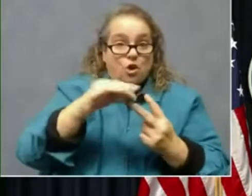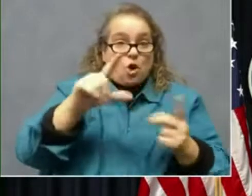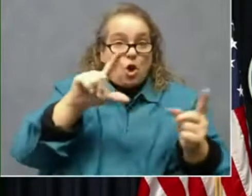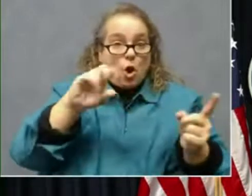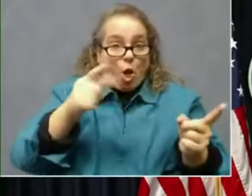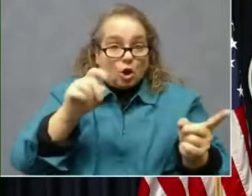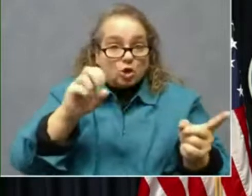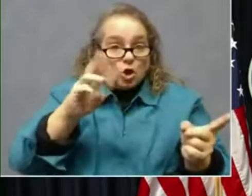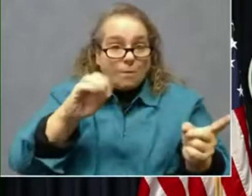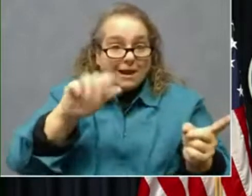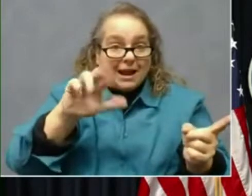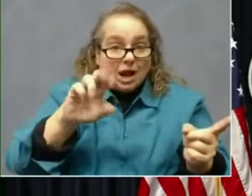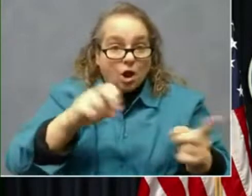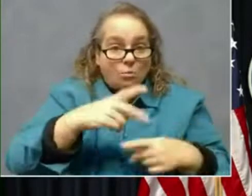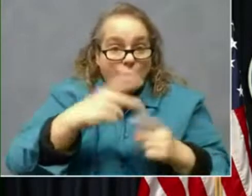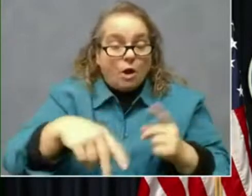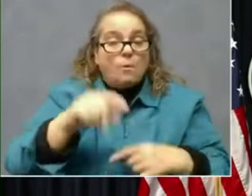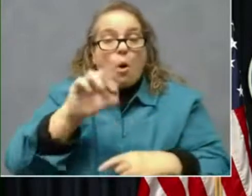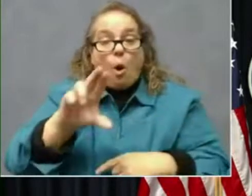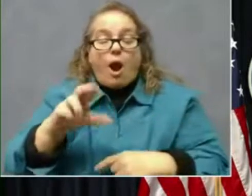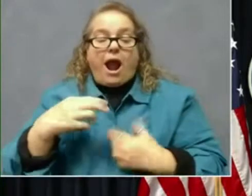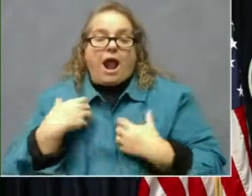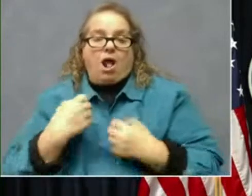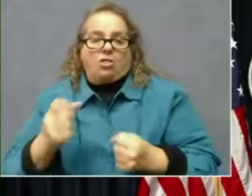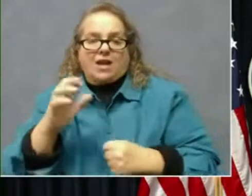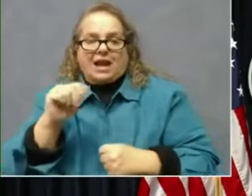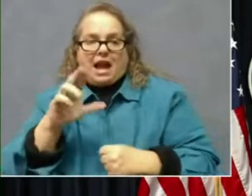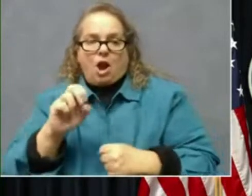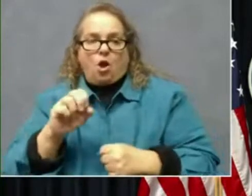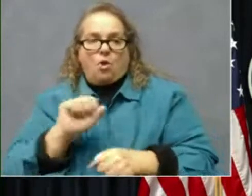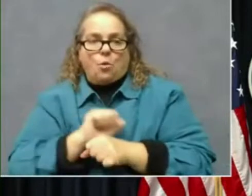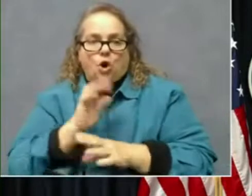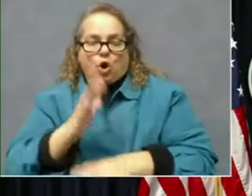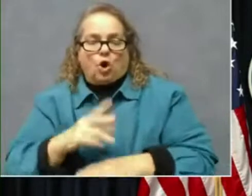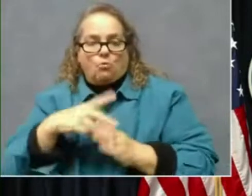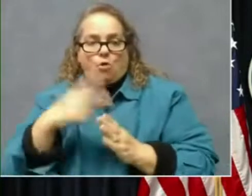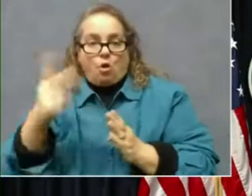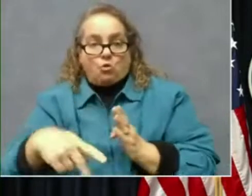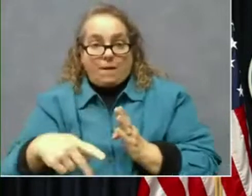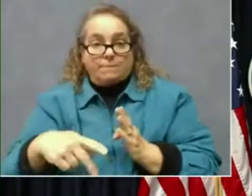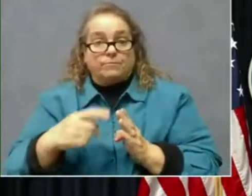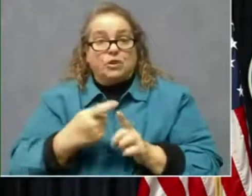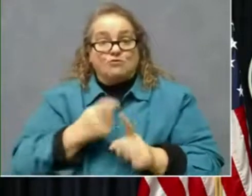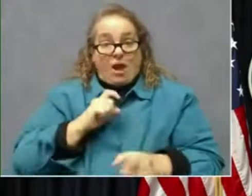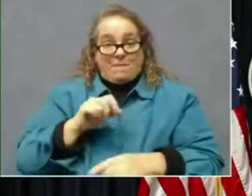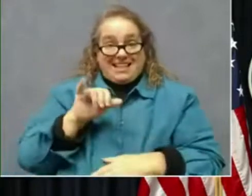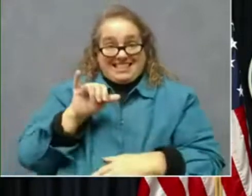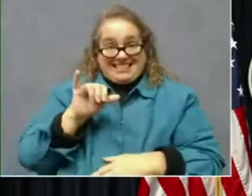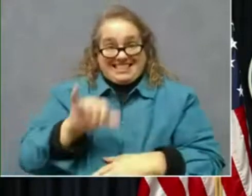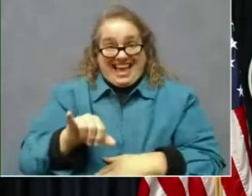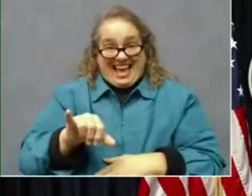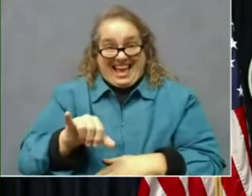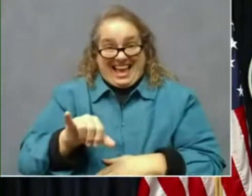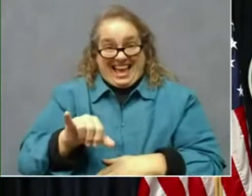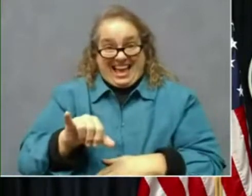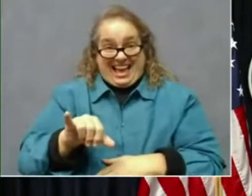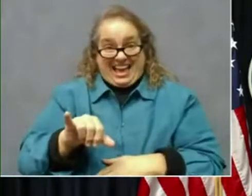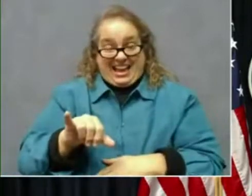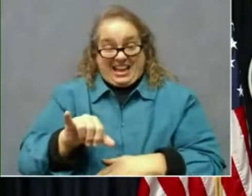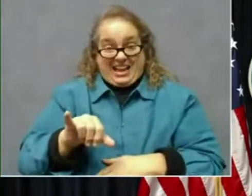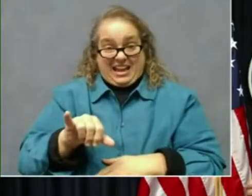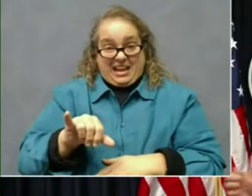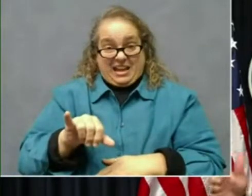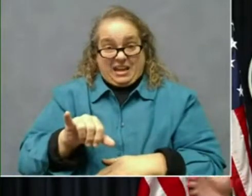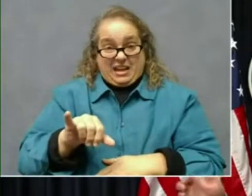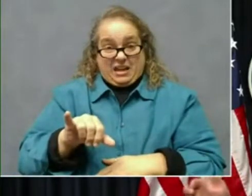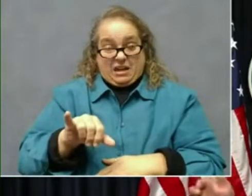the health care worker program. And out of those, this was, I think, accurate as